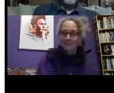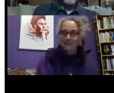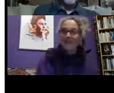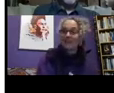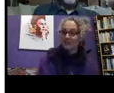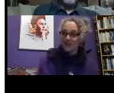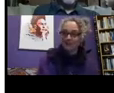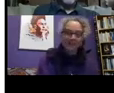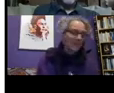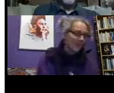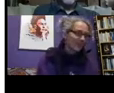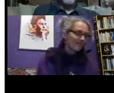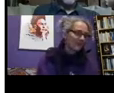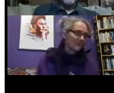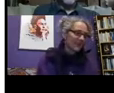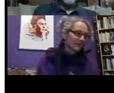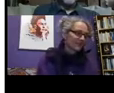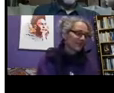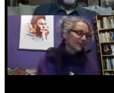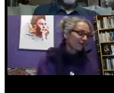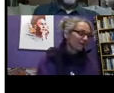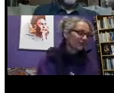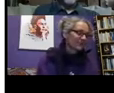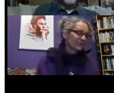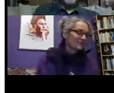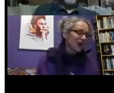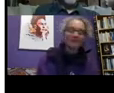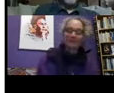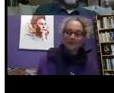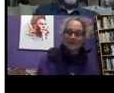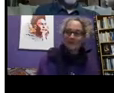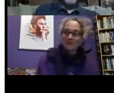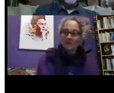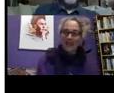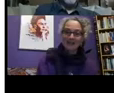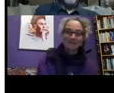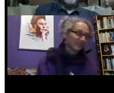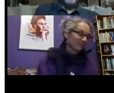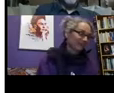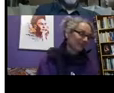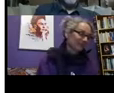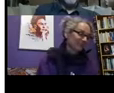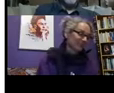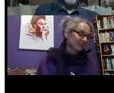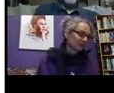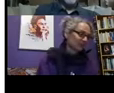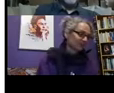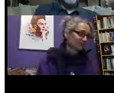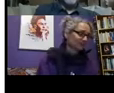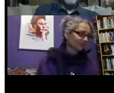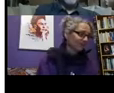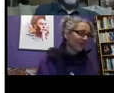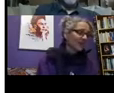disabled and have a life like everybody else. Unfortunately, you can't punish people out of being disabled.